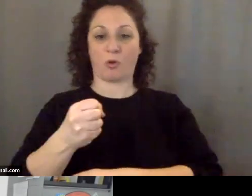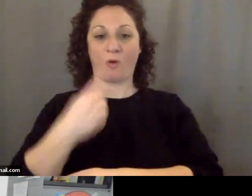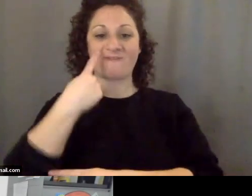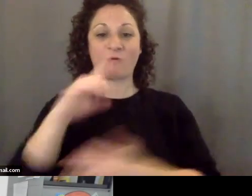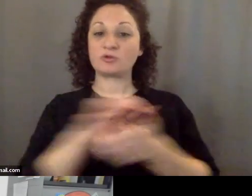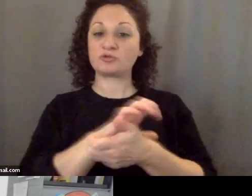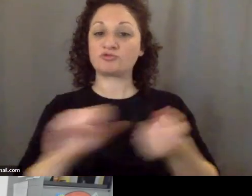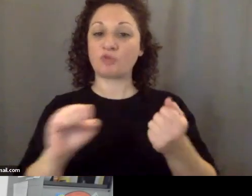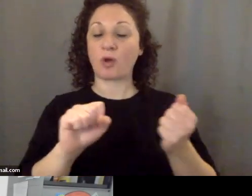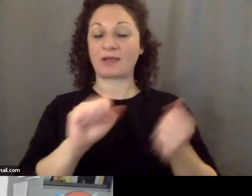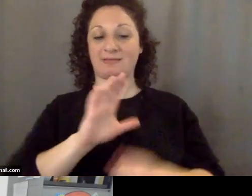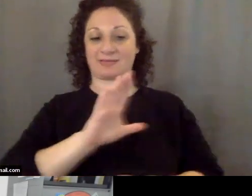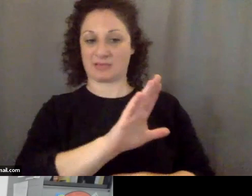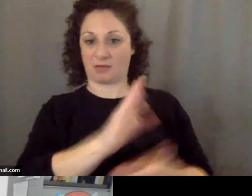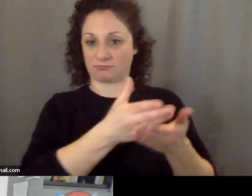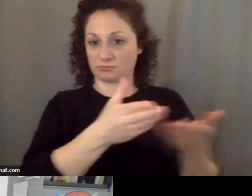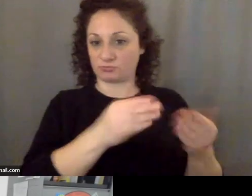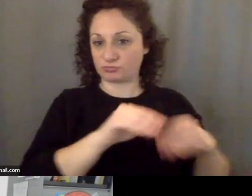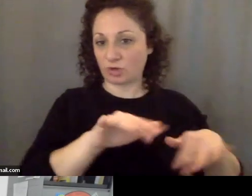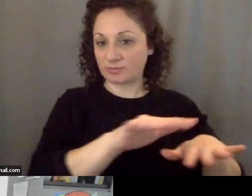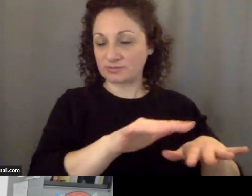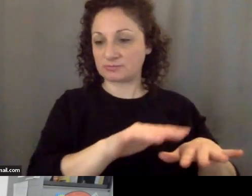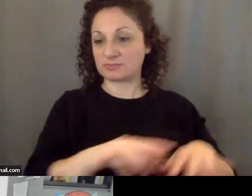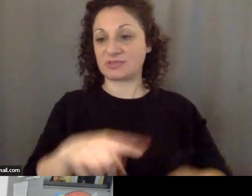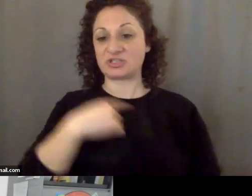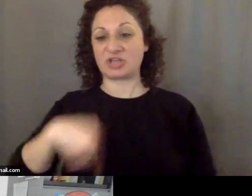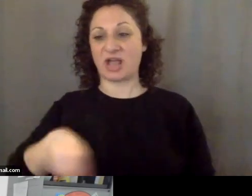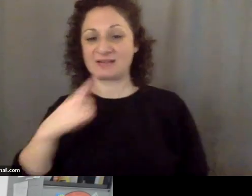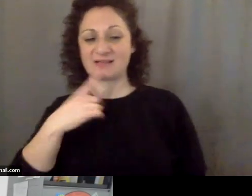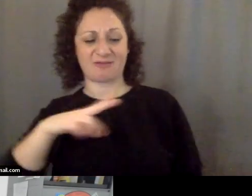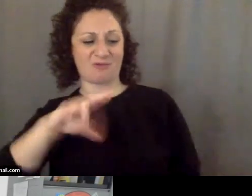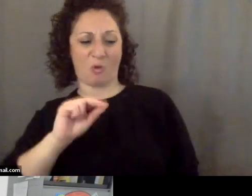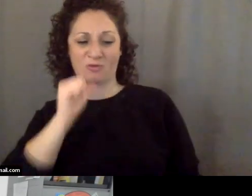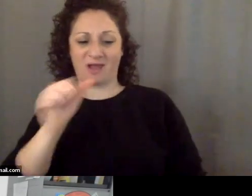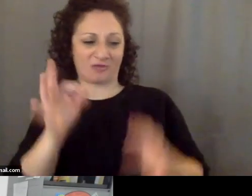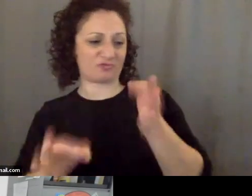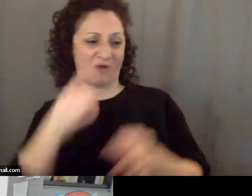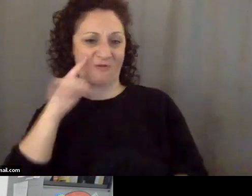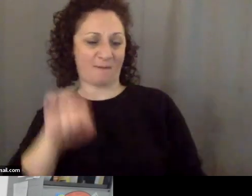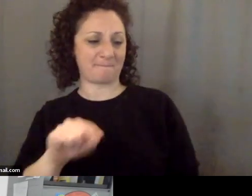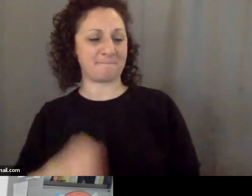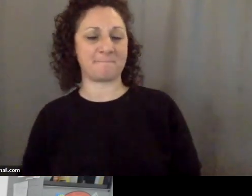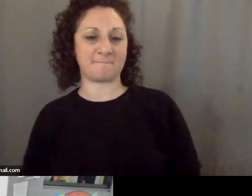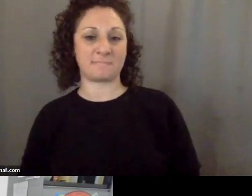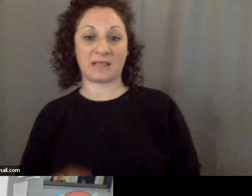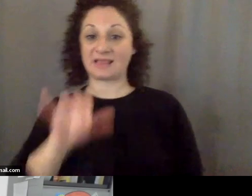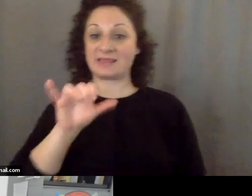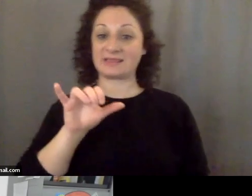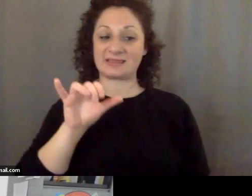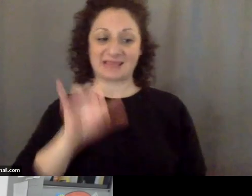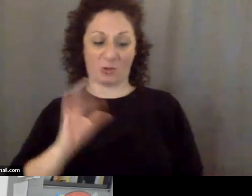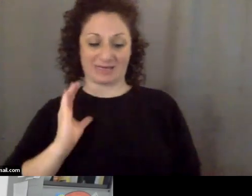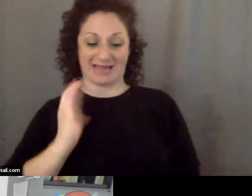And the Chinese government said nope you're not going to put him on trial. that was our territorial waters